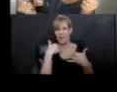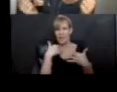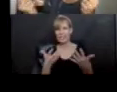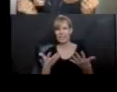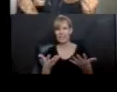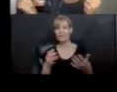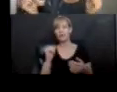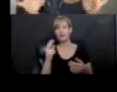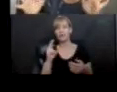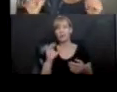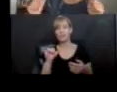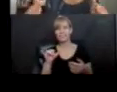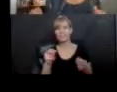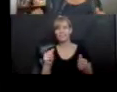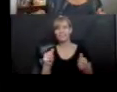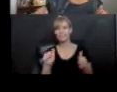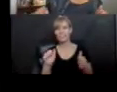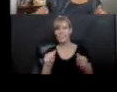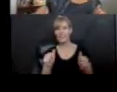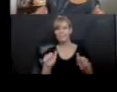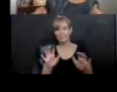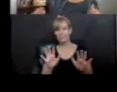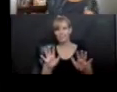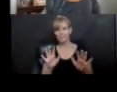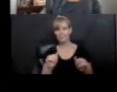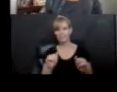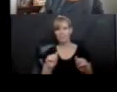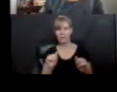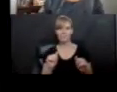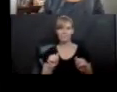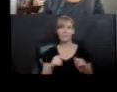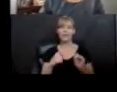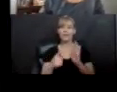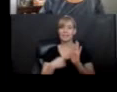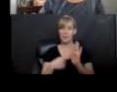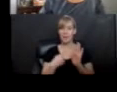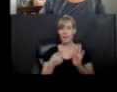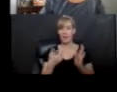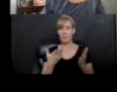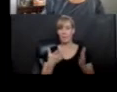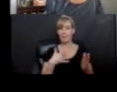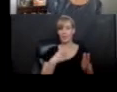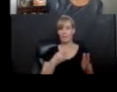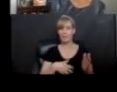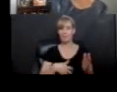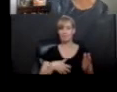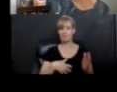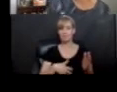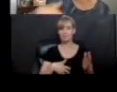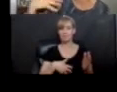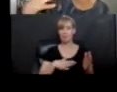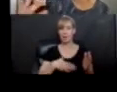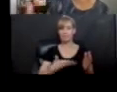get juicy. They get juicy palms. Right? Exactly. You might get a little like queasy, your butterflies in your stomach. Right?